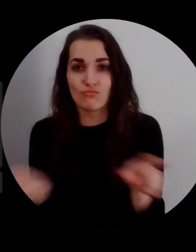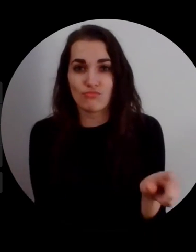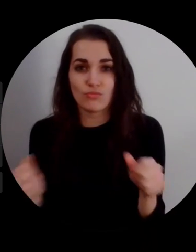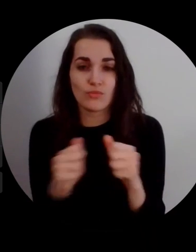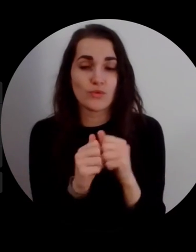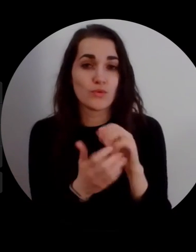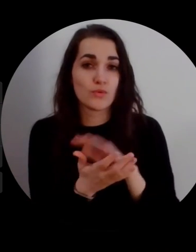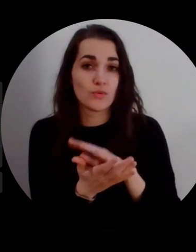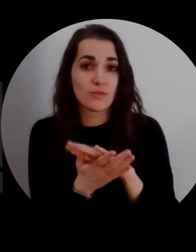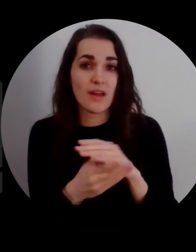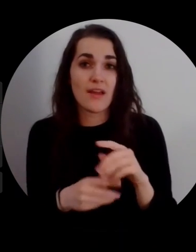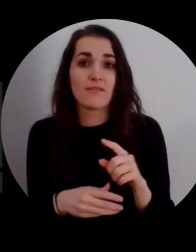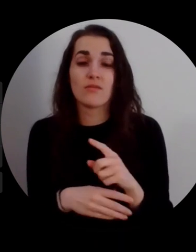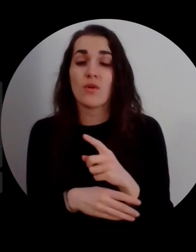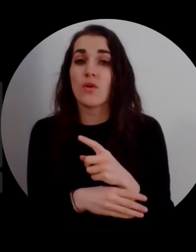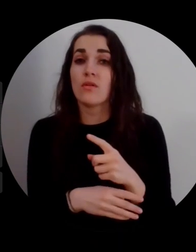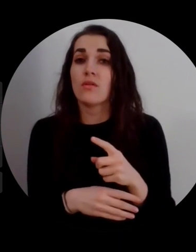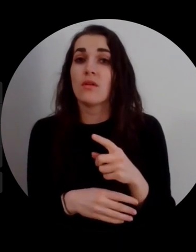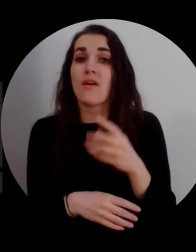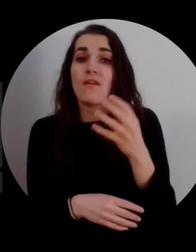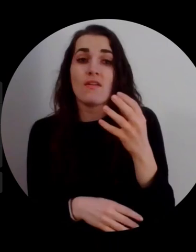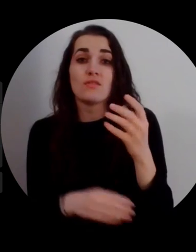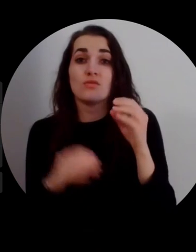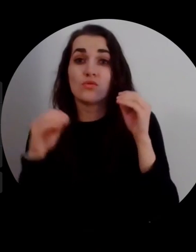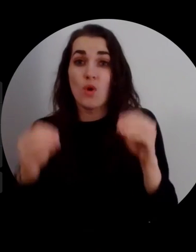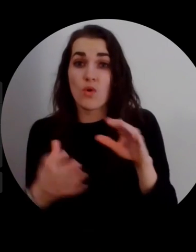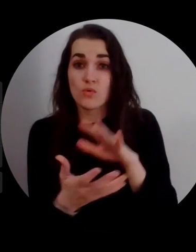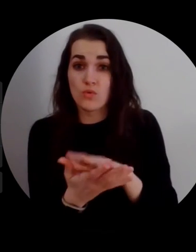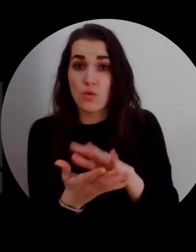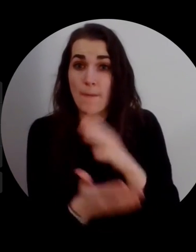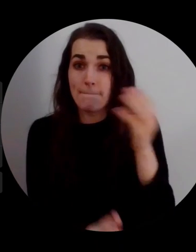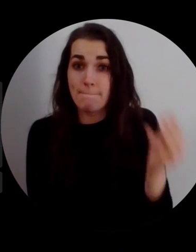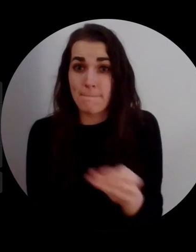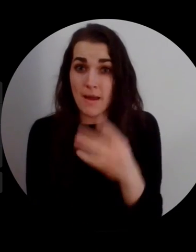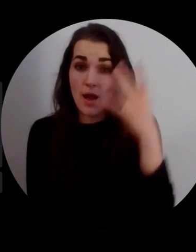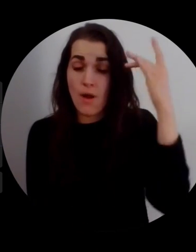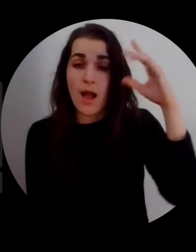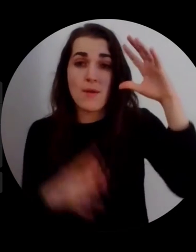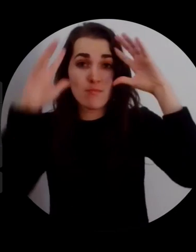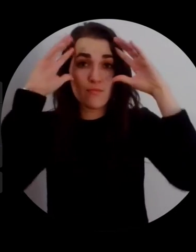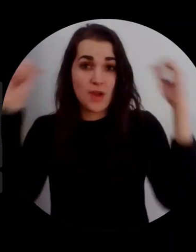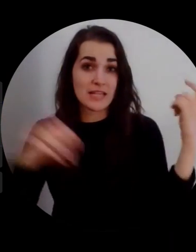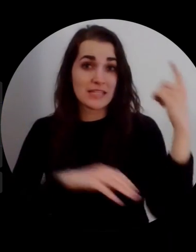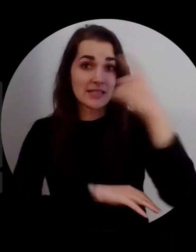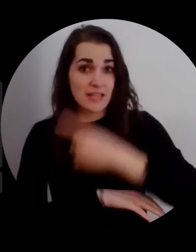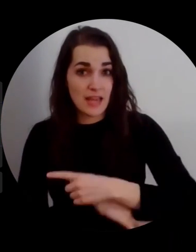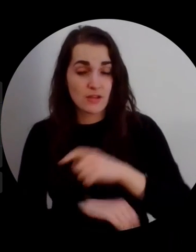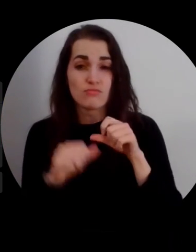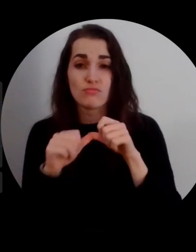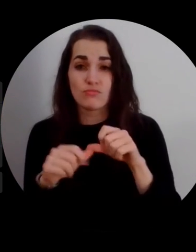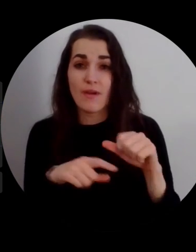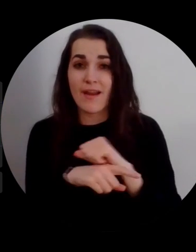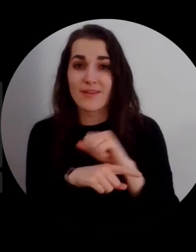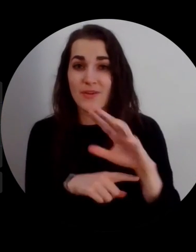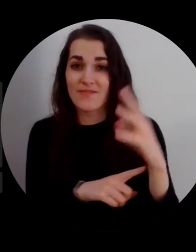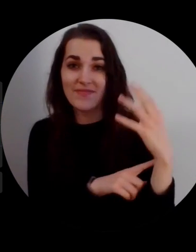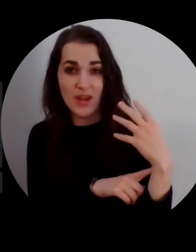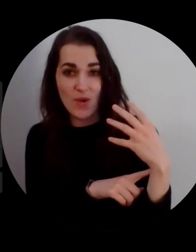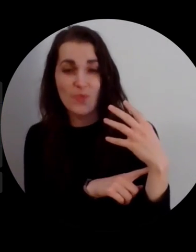We do have a long weekend. Monday is President's Day, so we are off so you can spend the weekend practicing the videos.